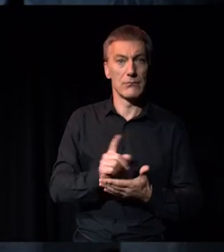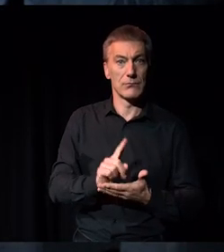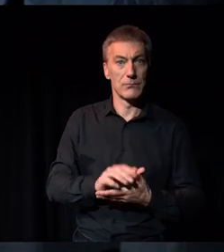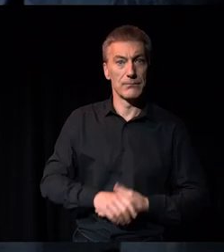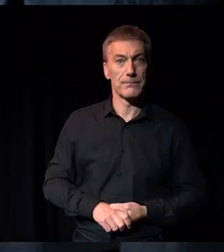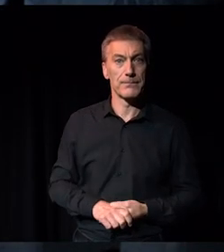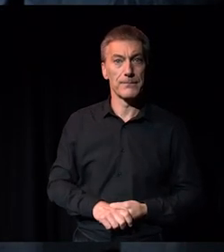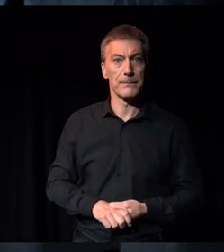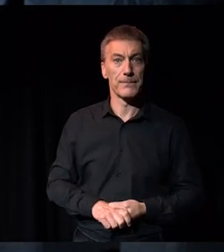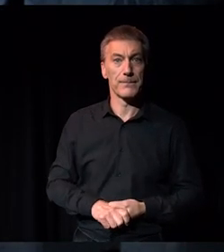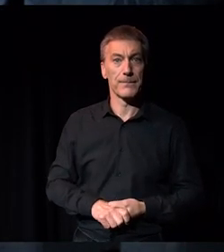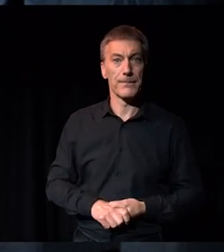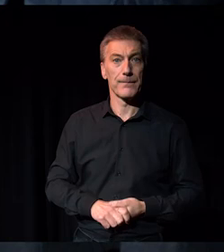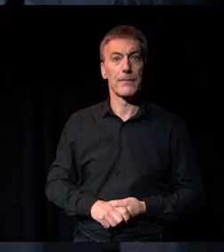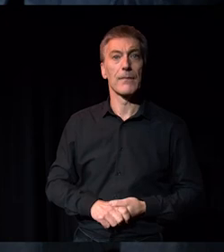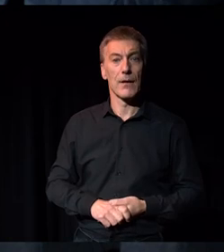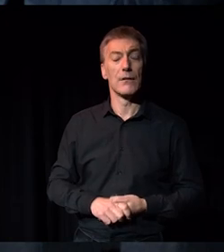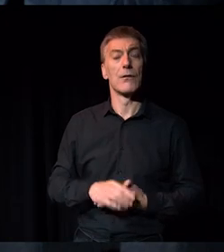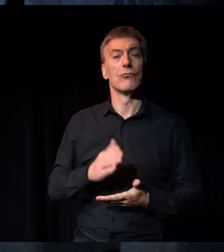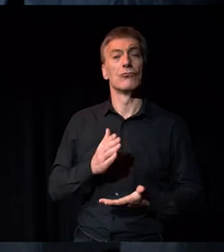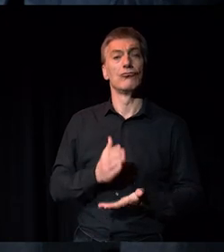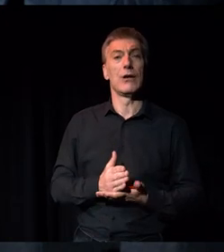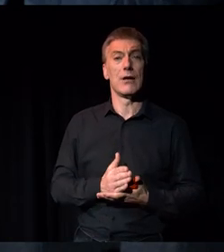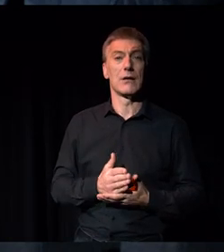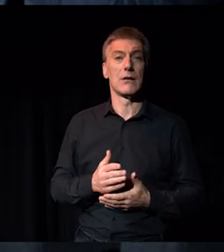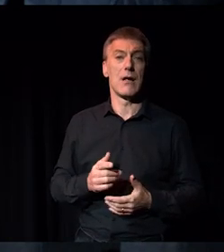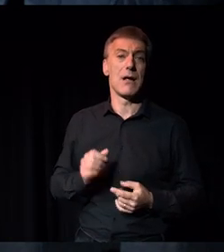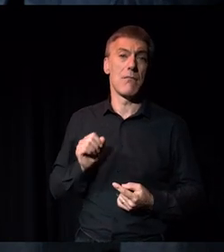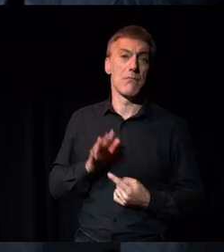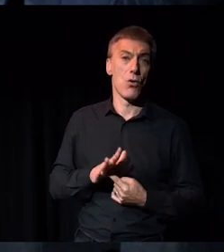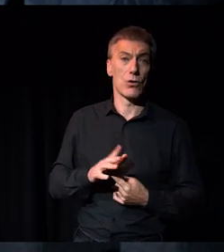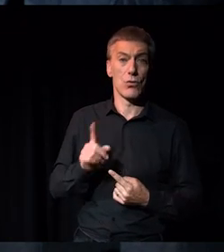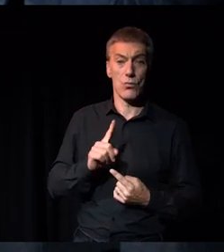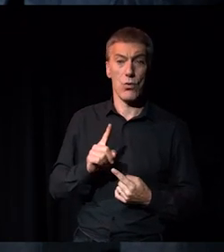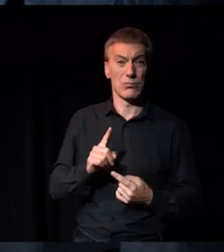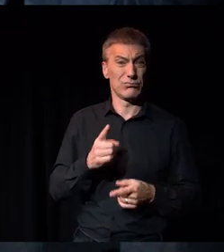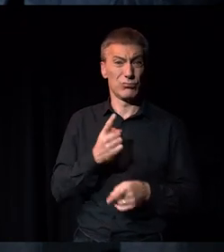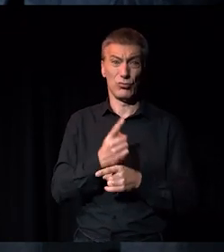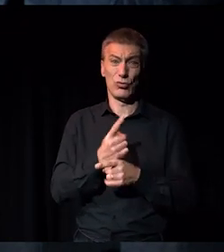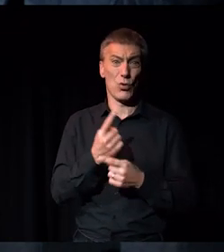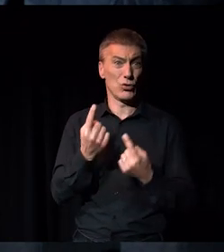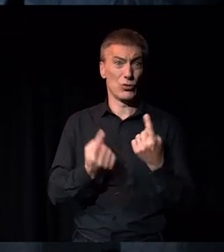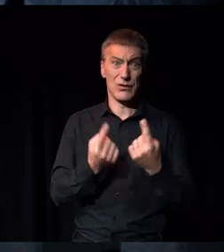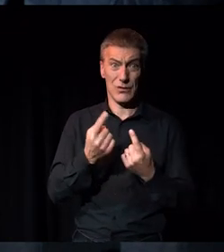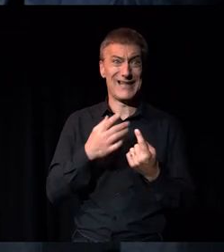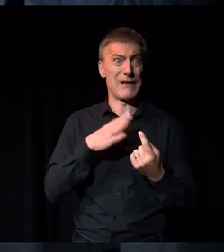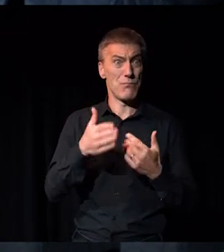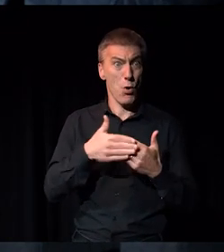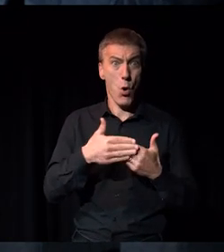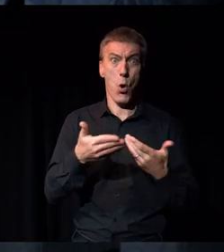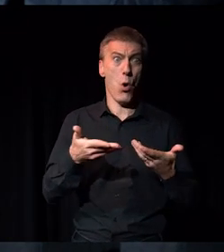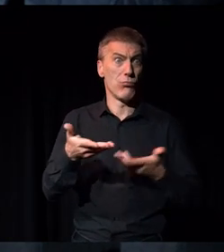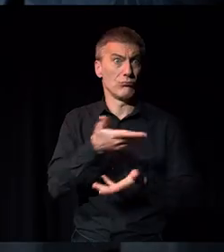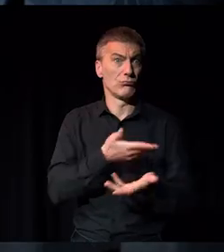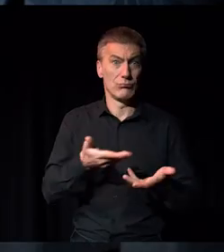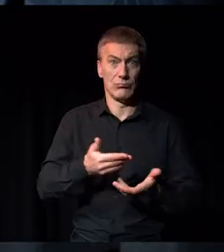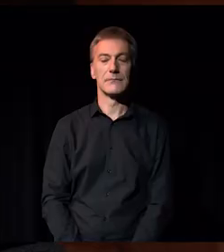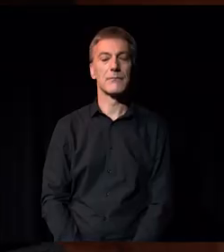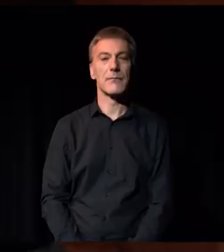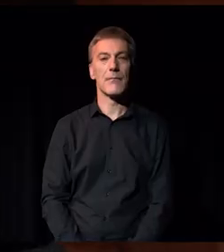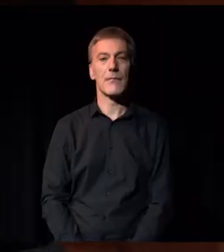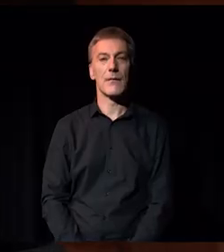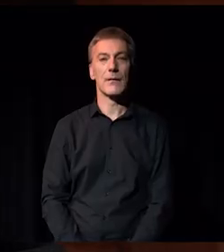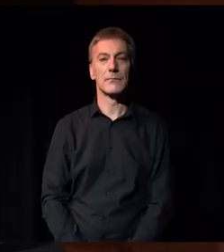think the answer is very much about having conversations and more of them. So